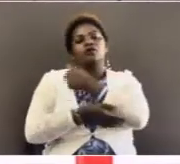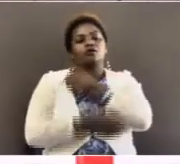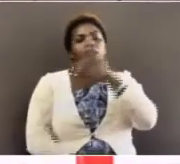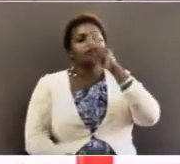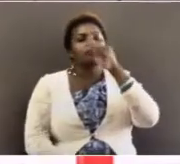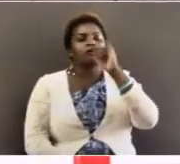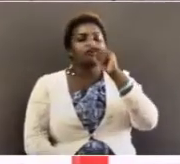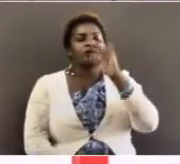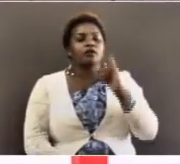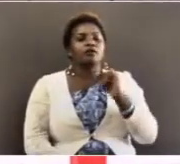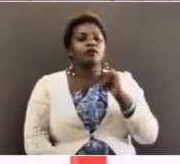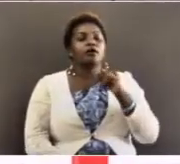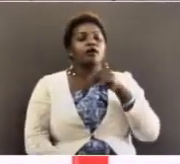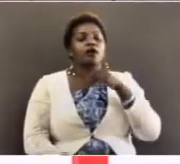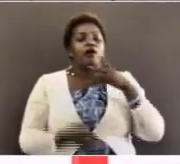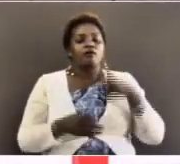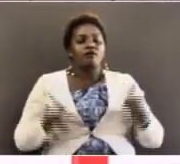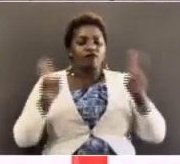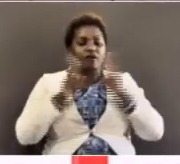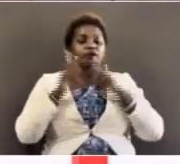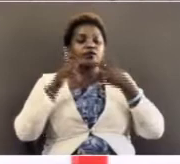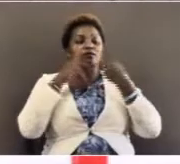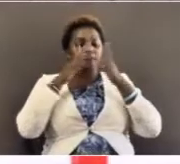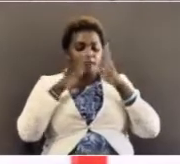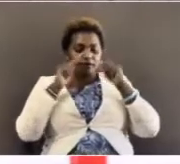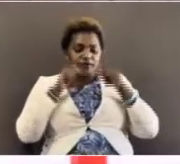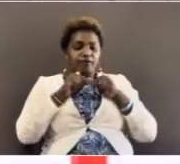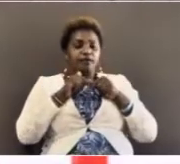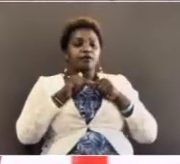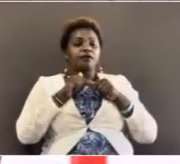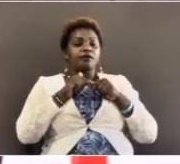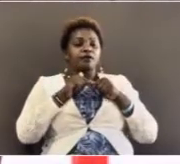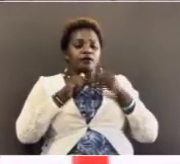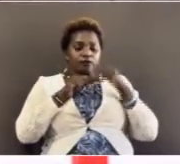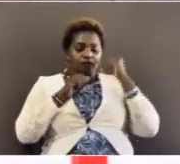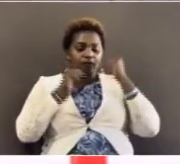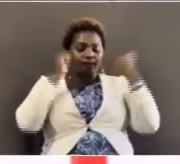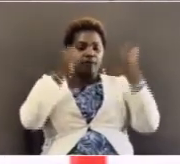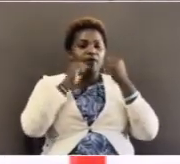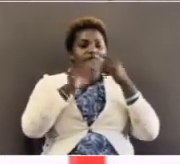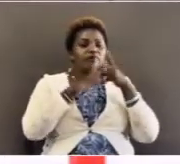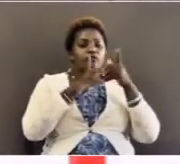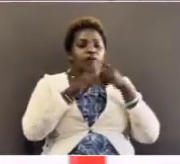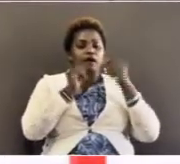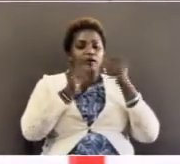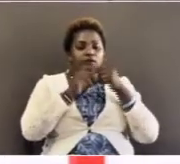Kemani Chege our valued speaker for the day for a powerful word